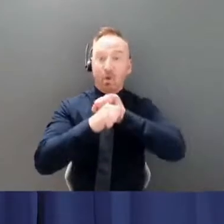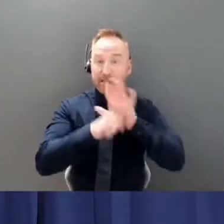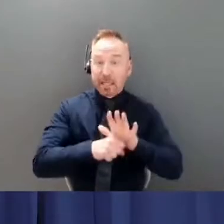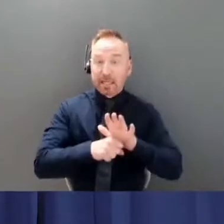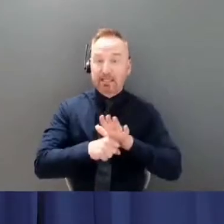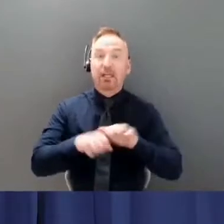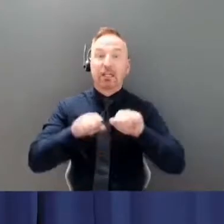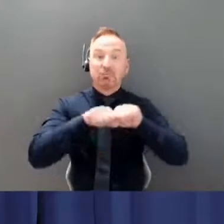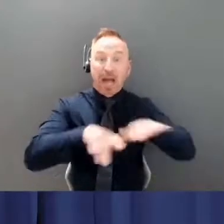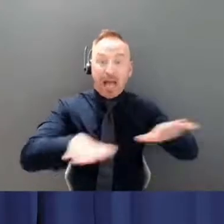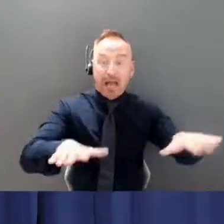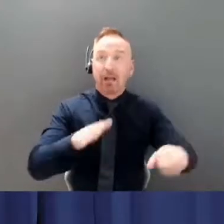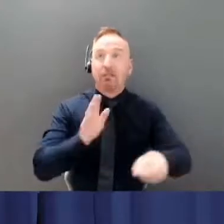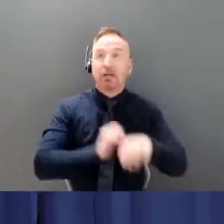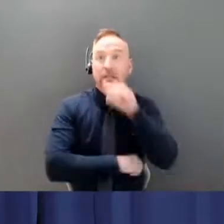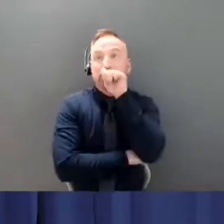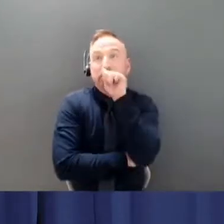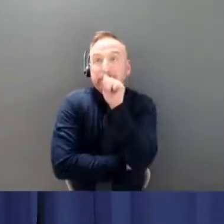even months to come.